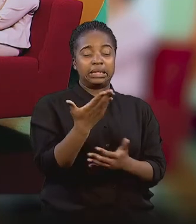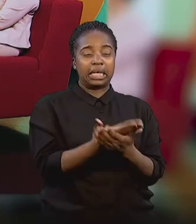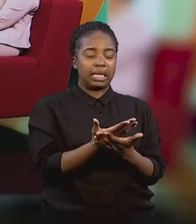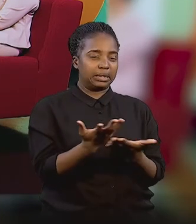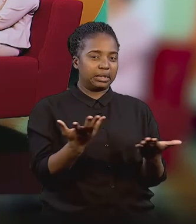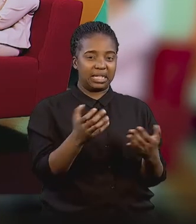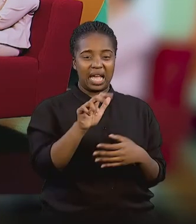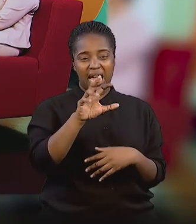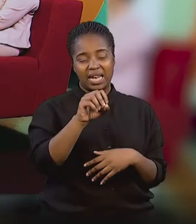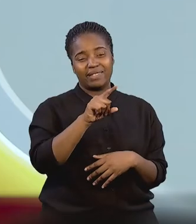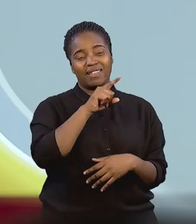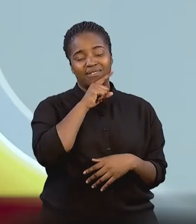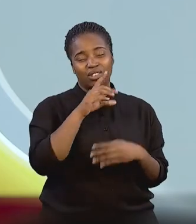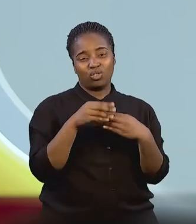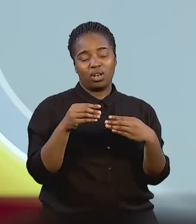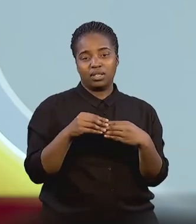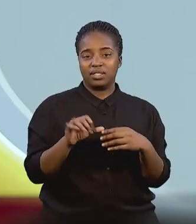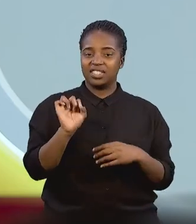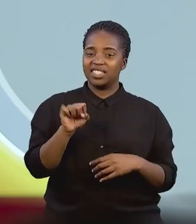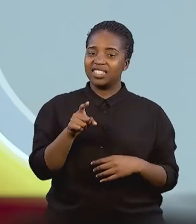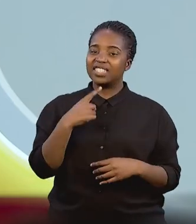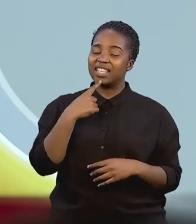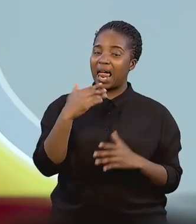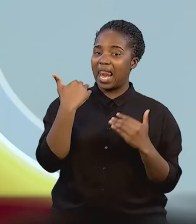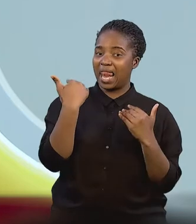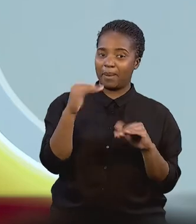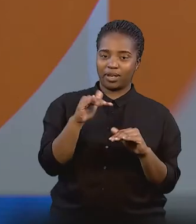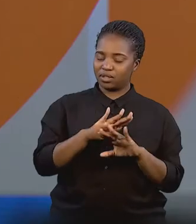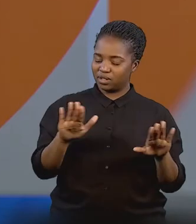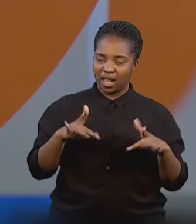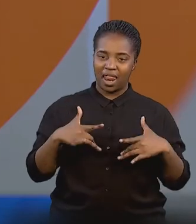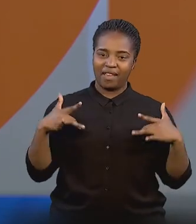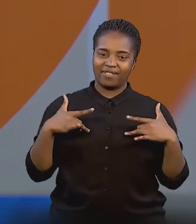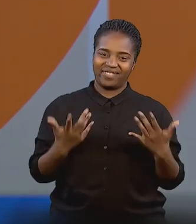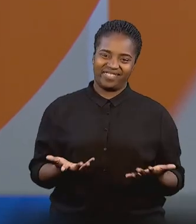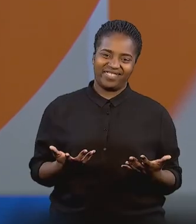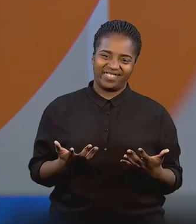in excess of 80,000 Rand. The motto says, no limits, just life.